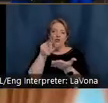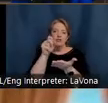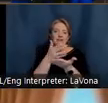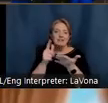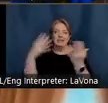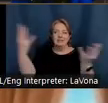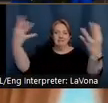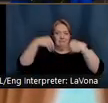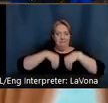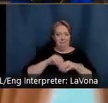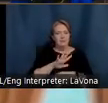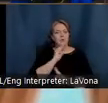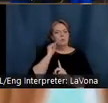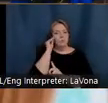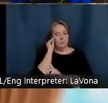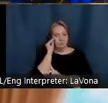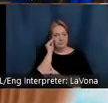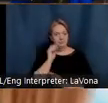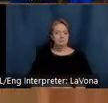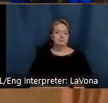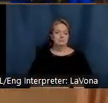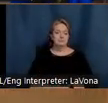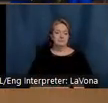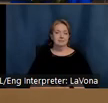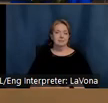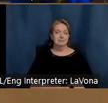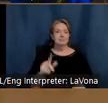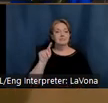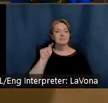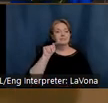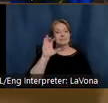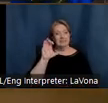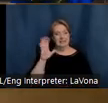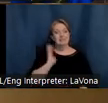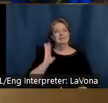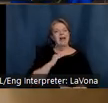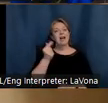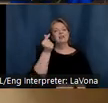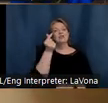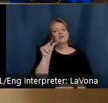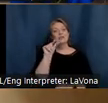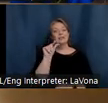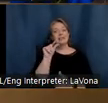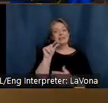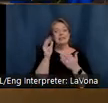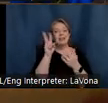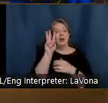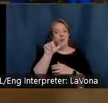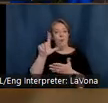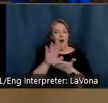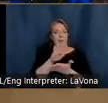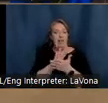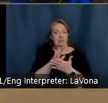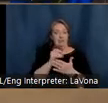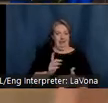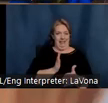and crafts home. TC originally had green spruce wallpaper in the living room, which Selma later